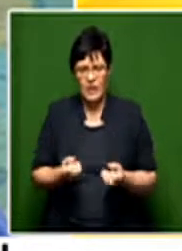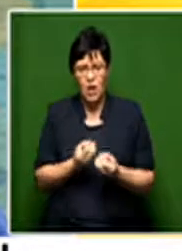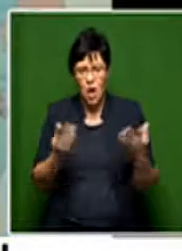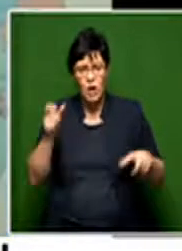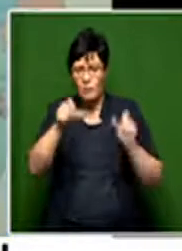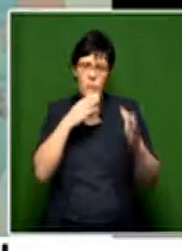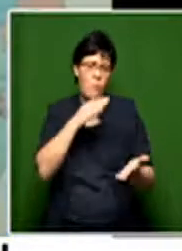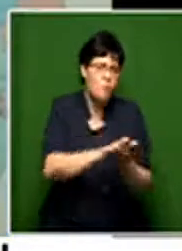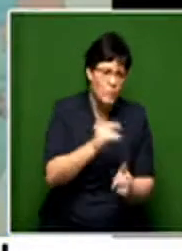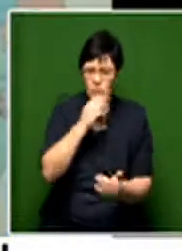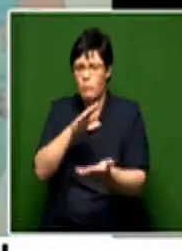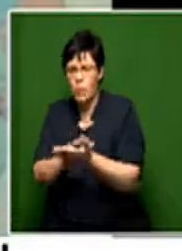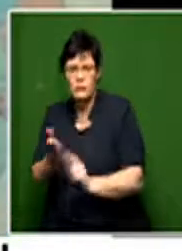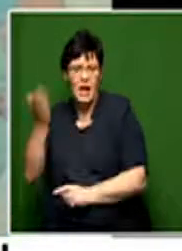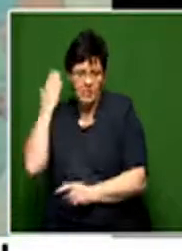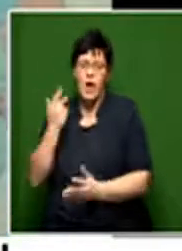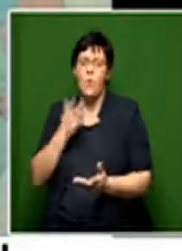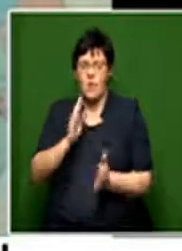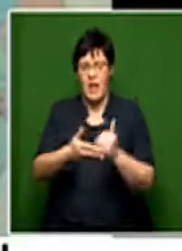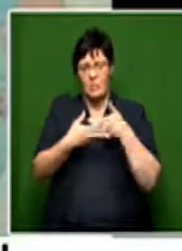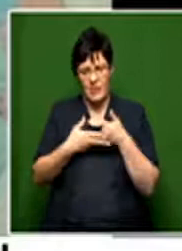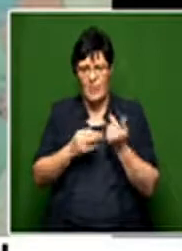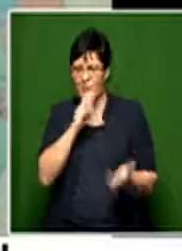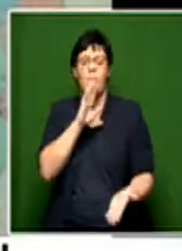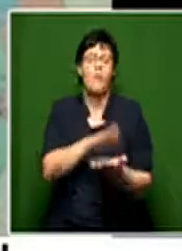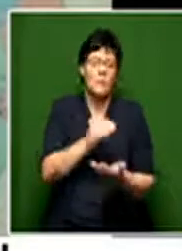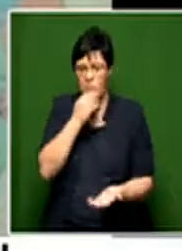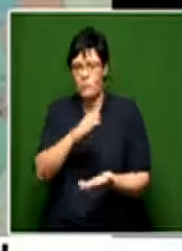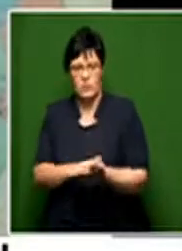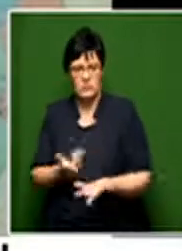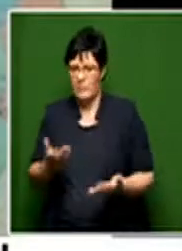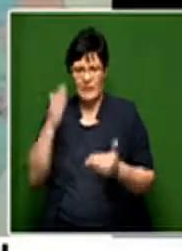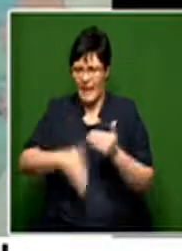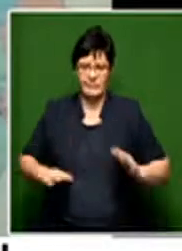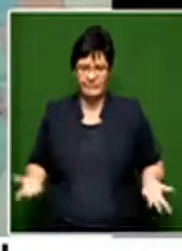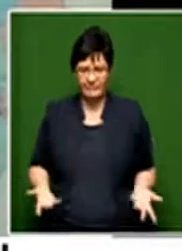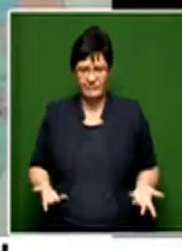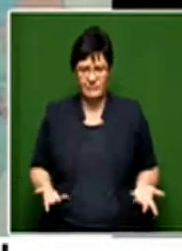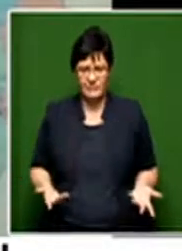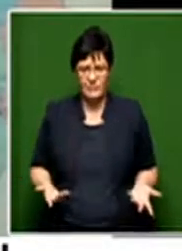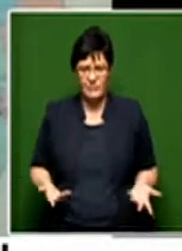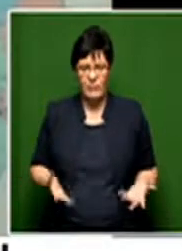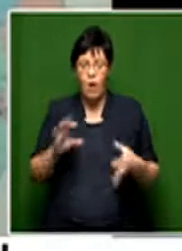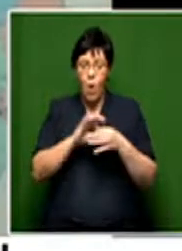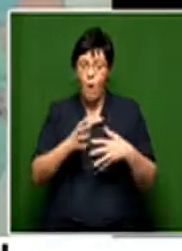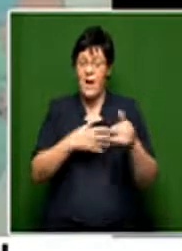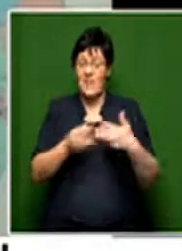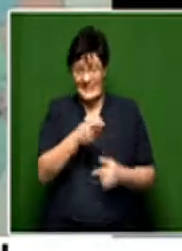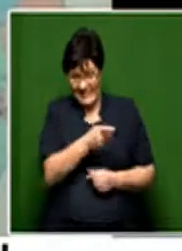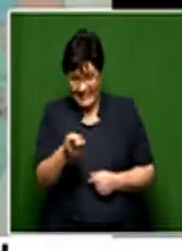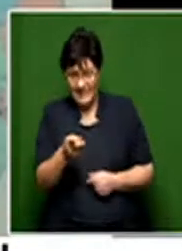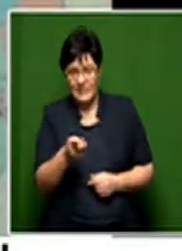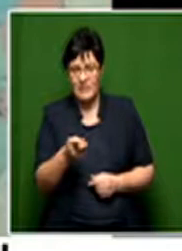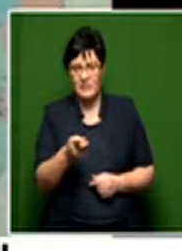of people have promised to help in the past, but they just promise and then it ends there. And the home affairs officials have